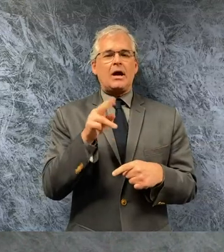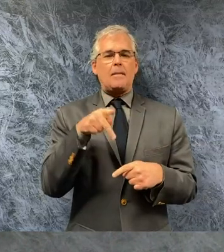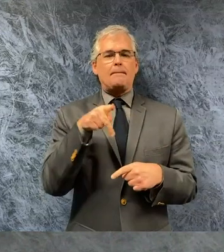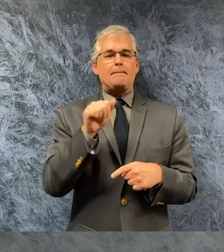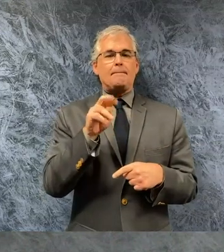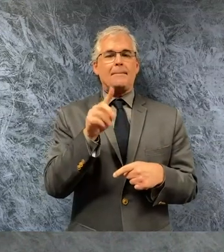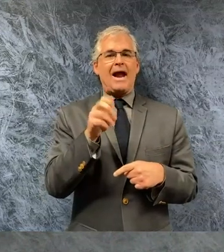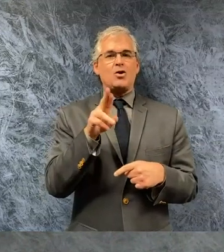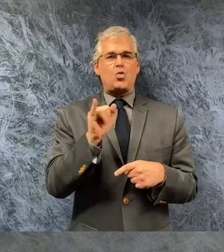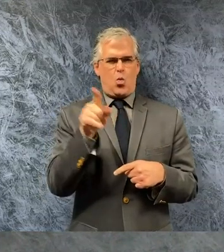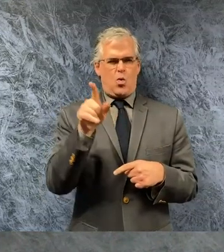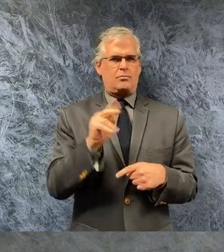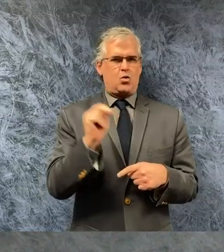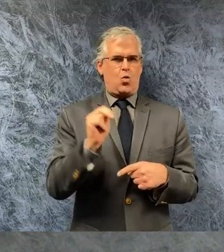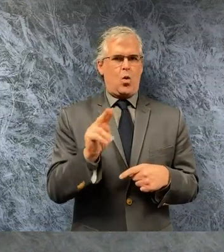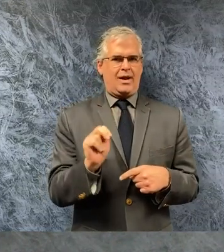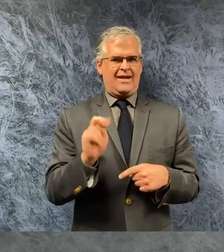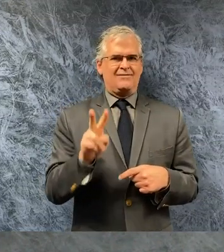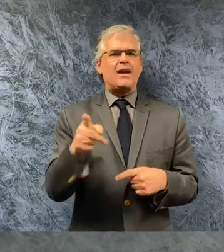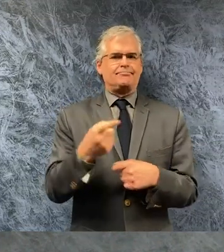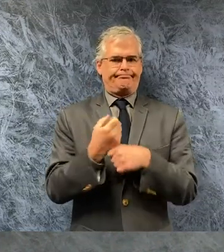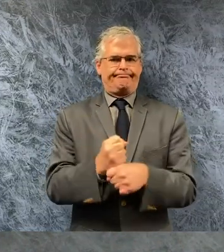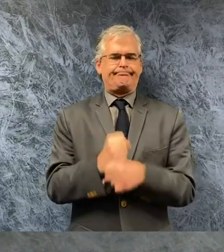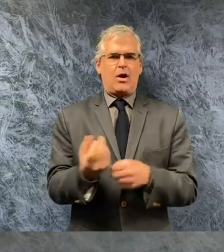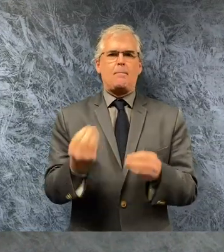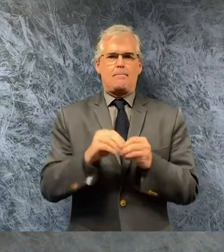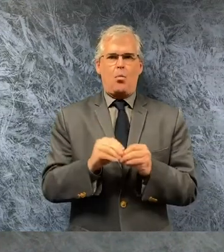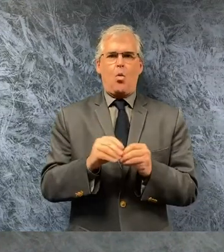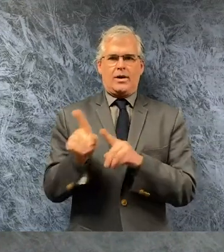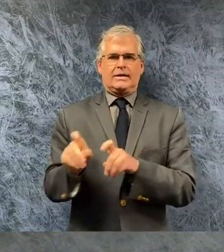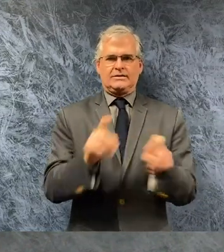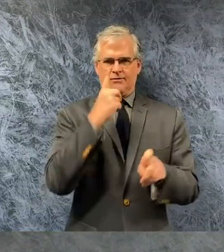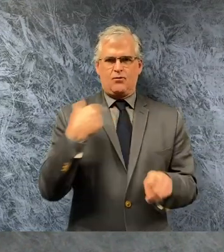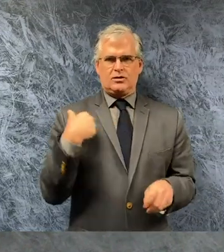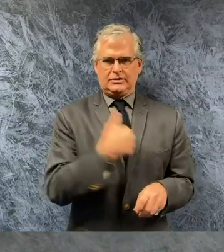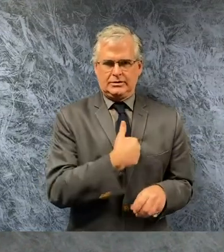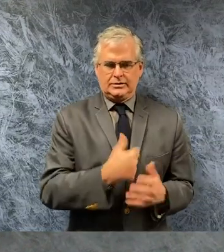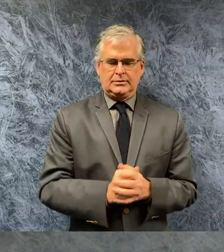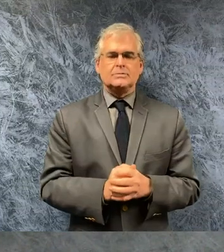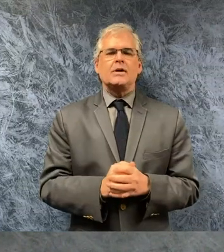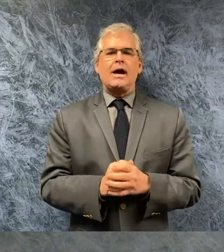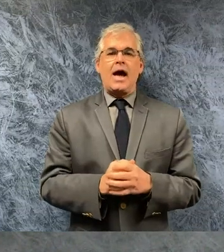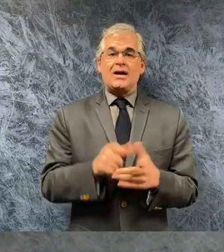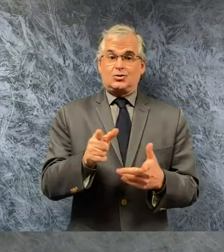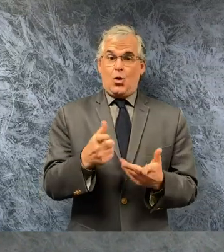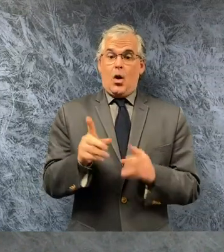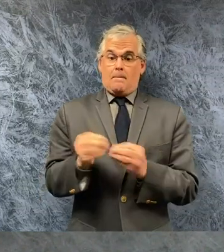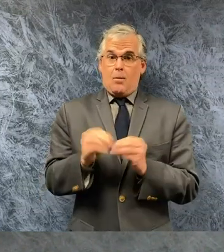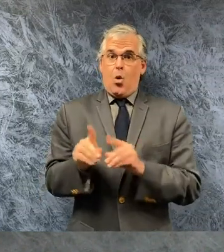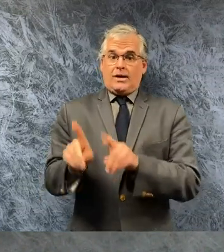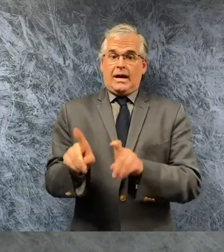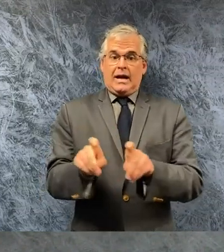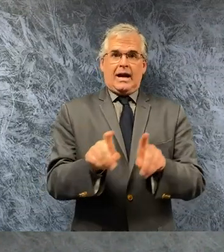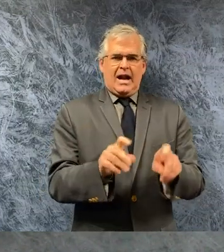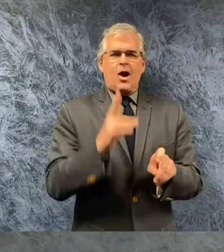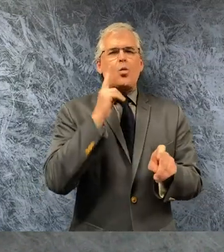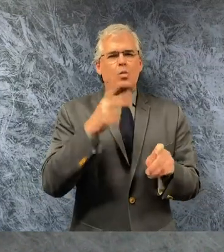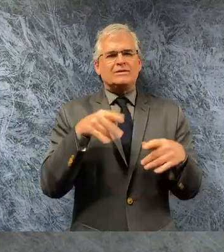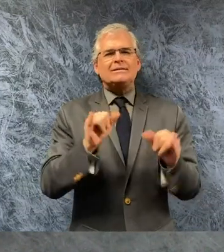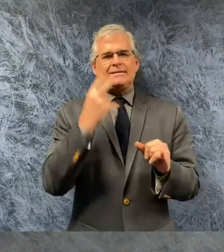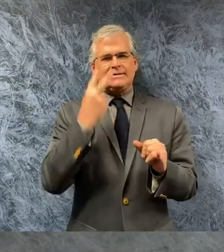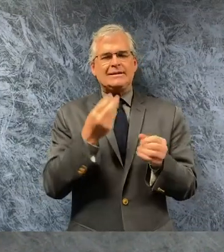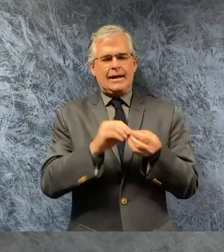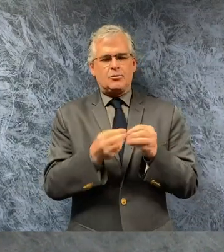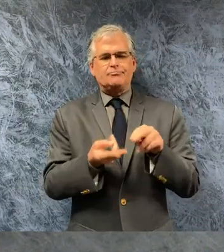testing kits for us i know as we do more testing you will see a continued uptick and slope in the positive cases we get